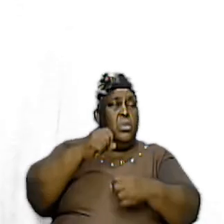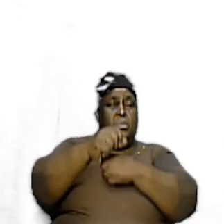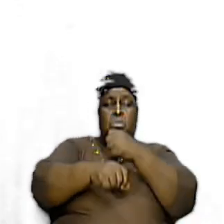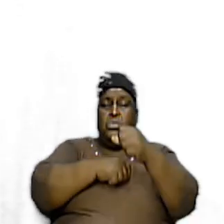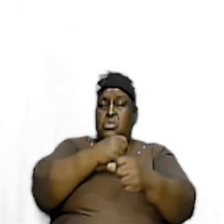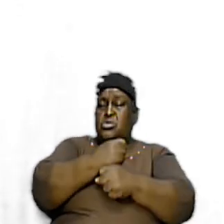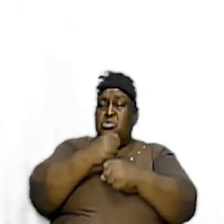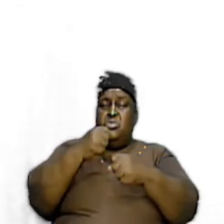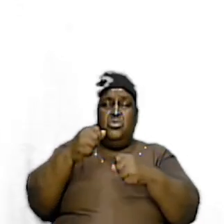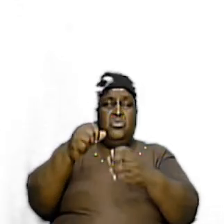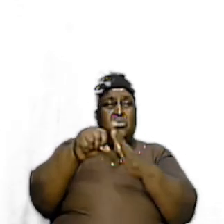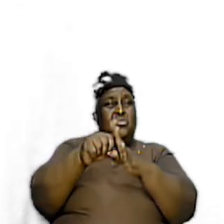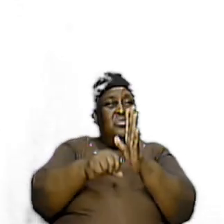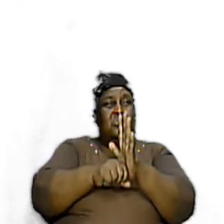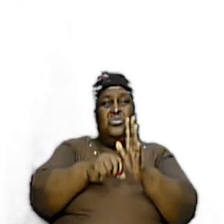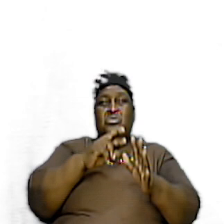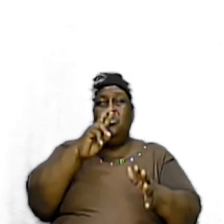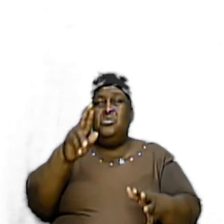That